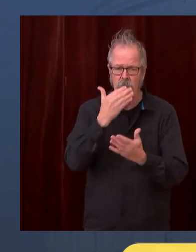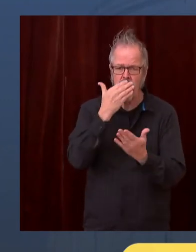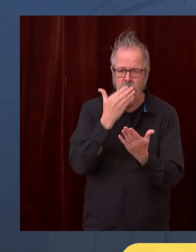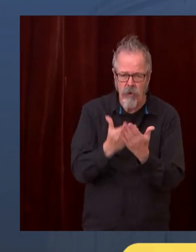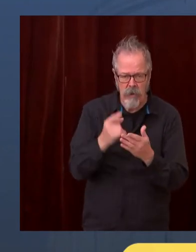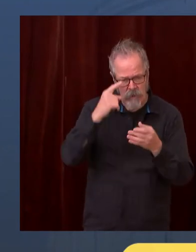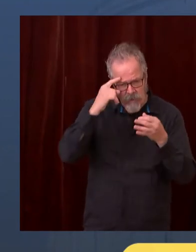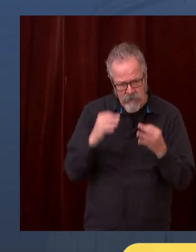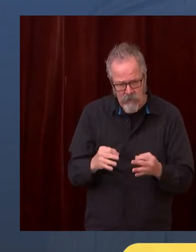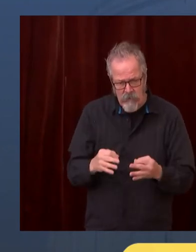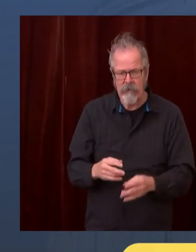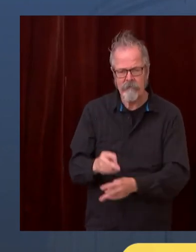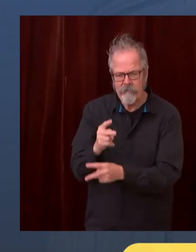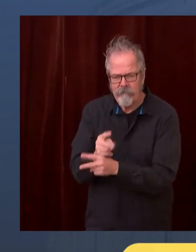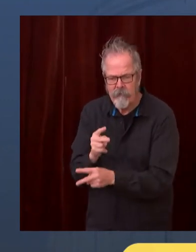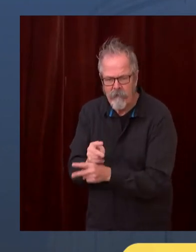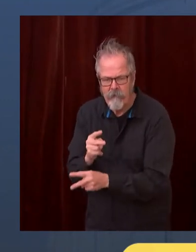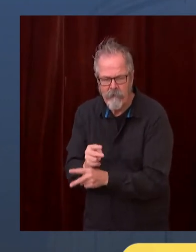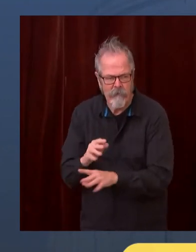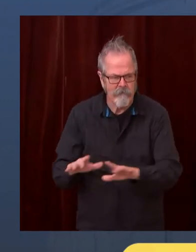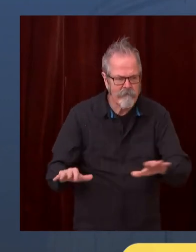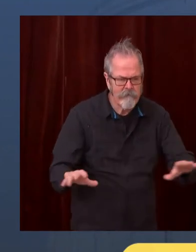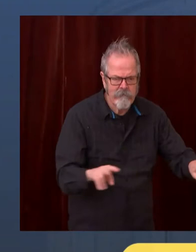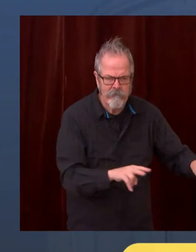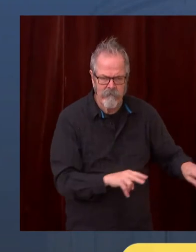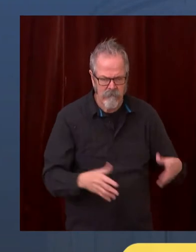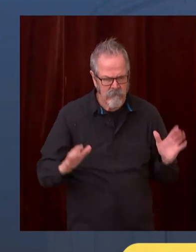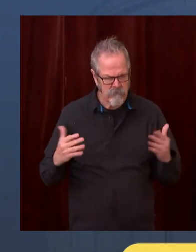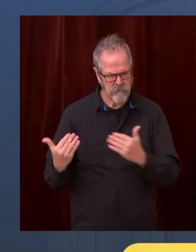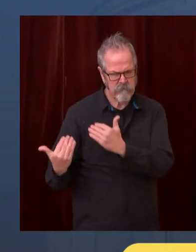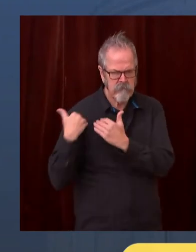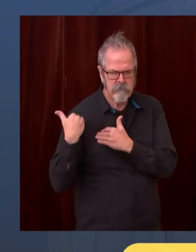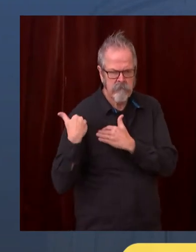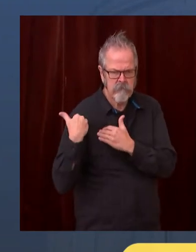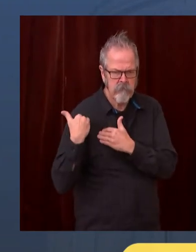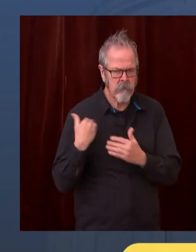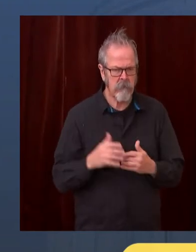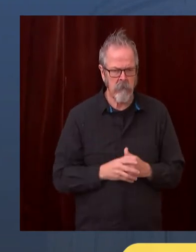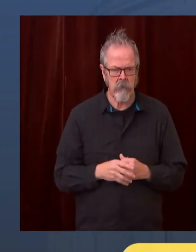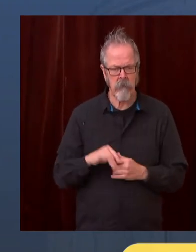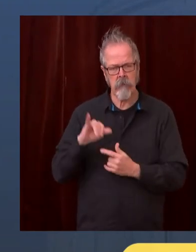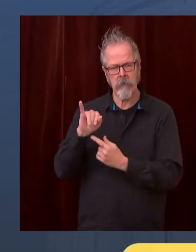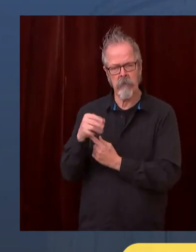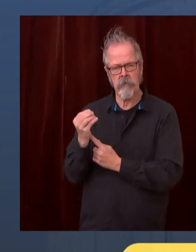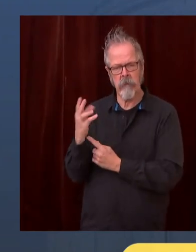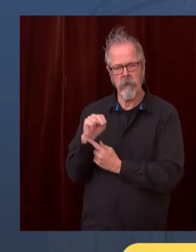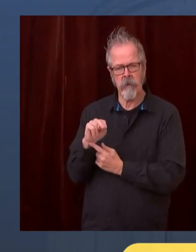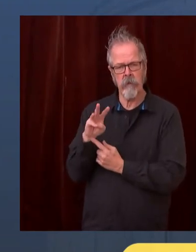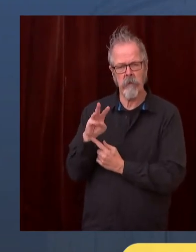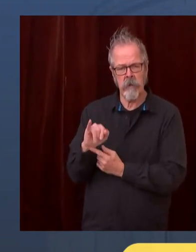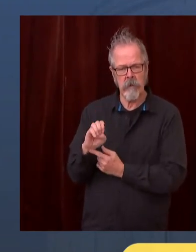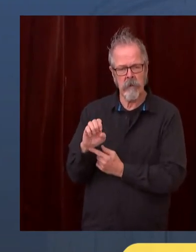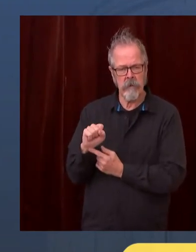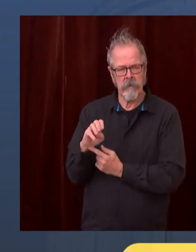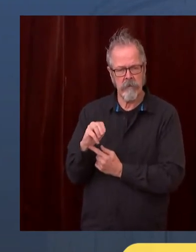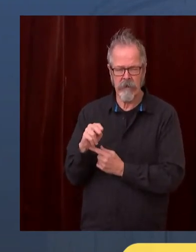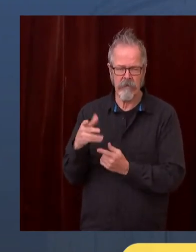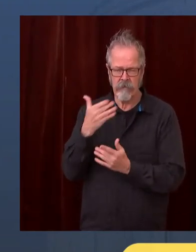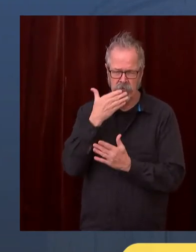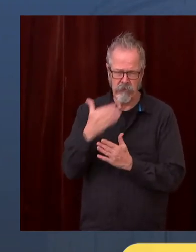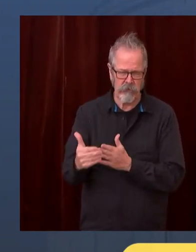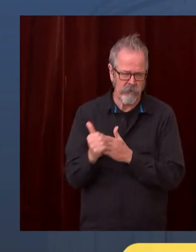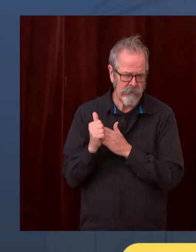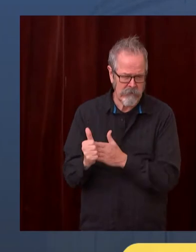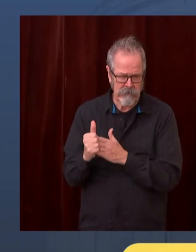but also Washingtonians have heeded our scientific advice of wearing masks, socially